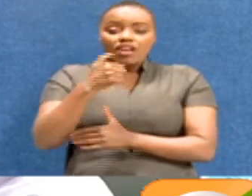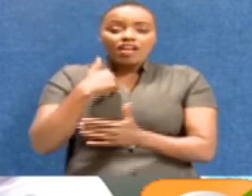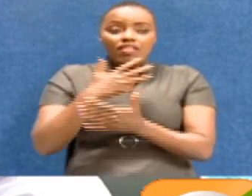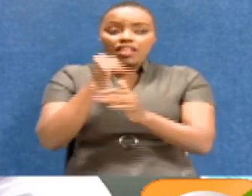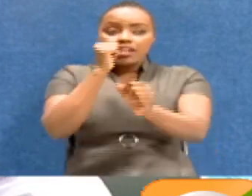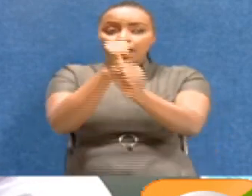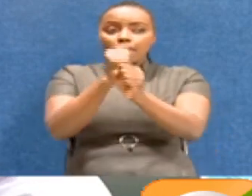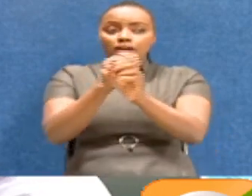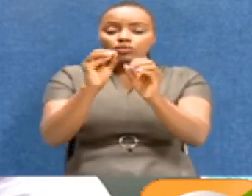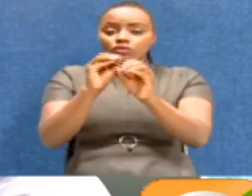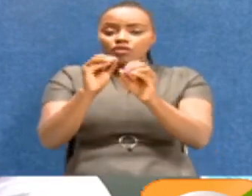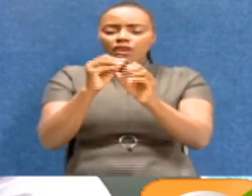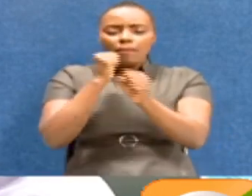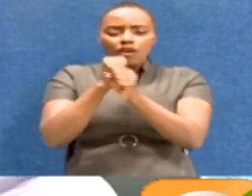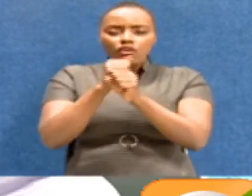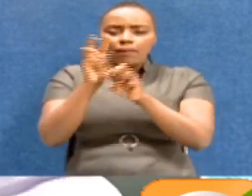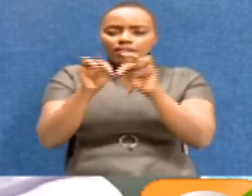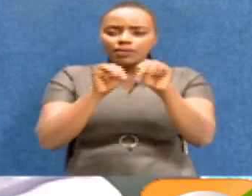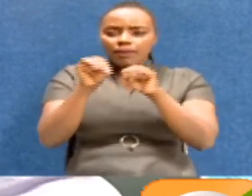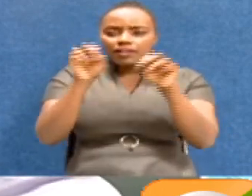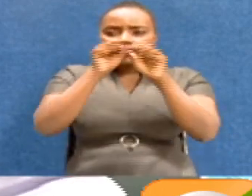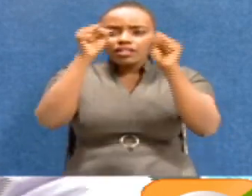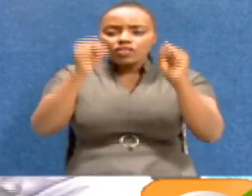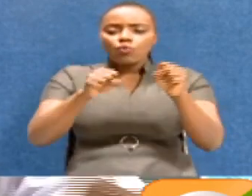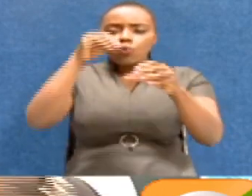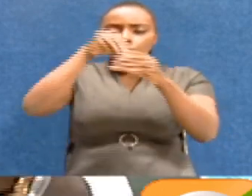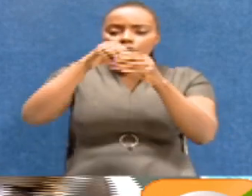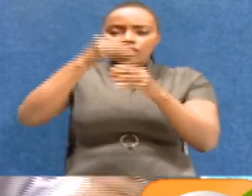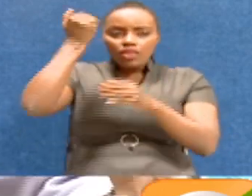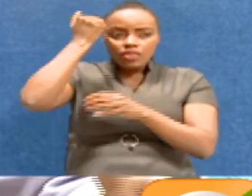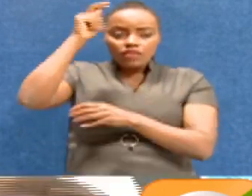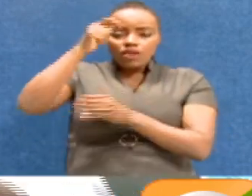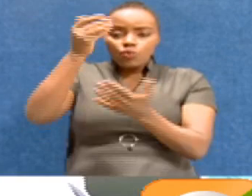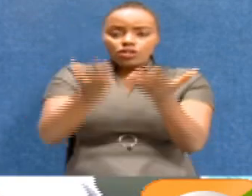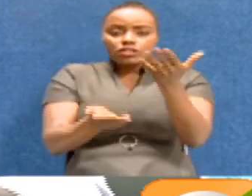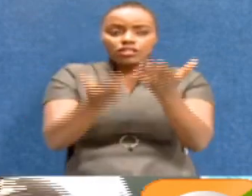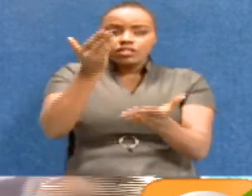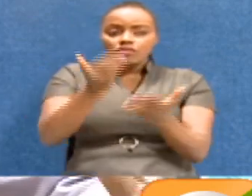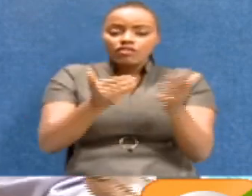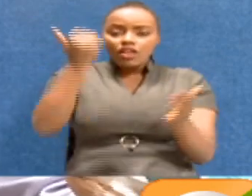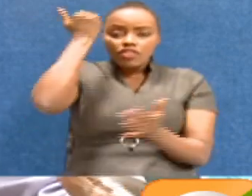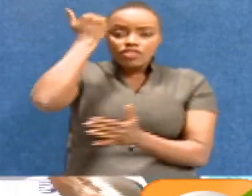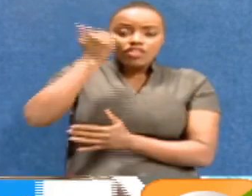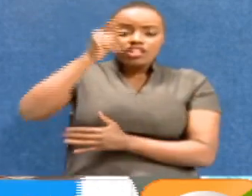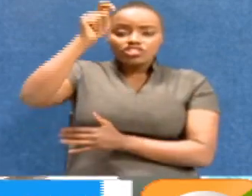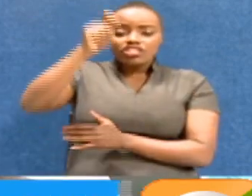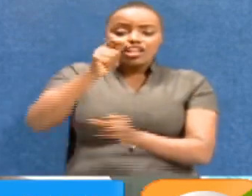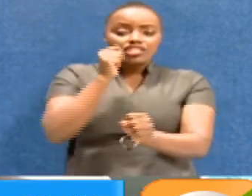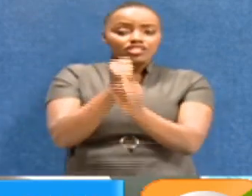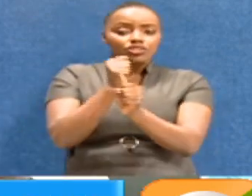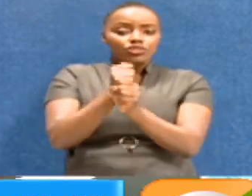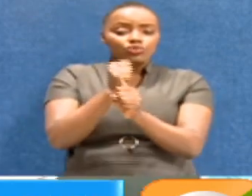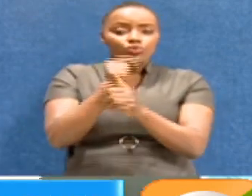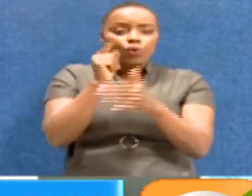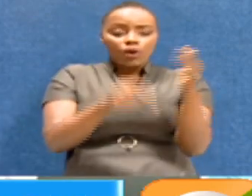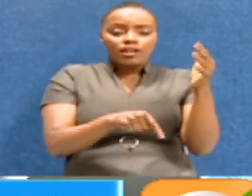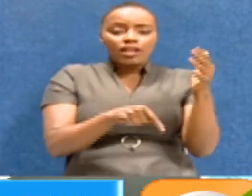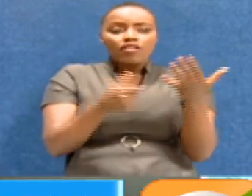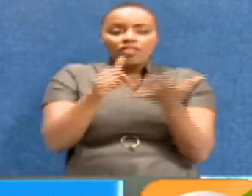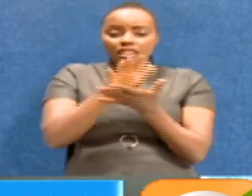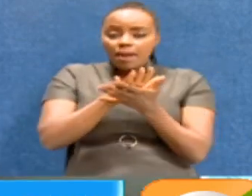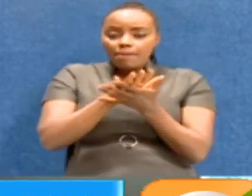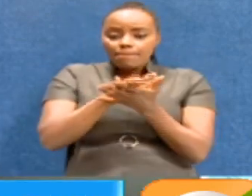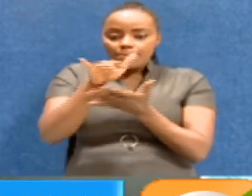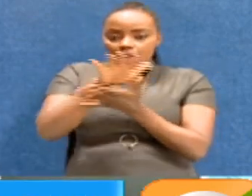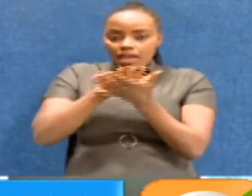performance management system within the judiciary that then assesses what magistrates and judges do and base it